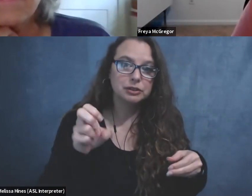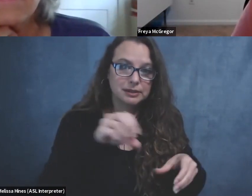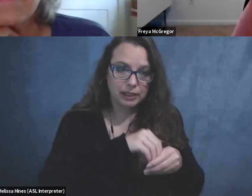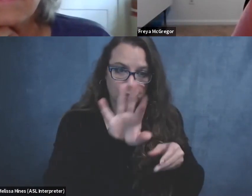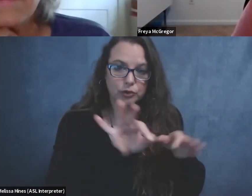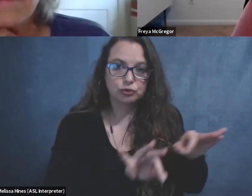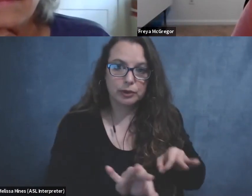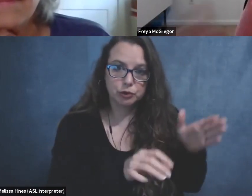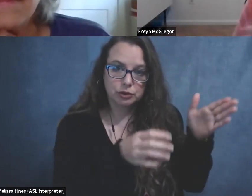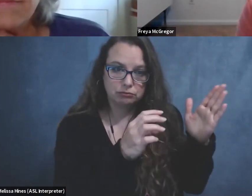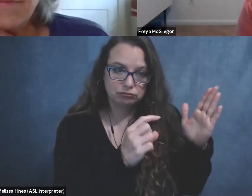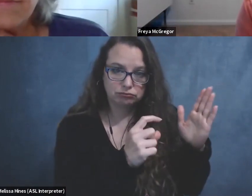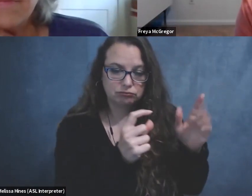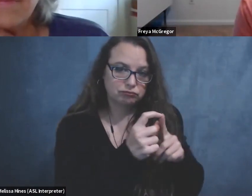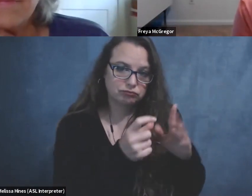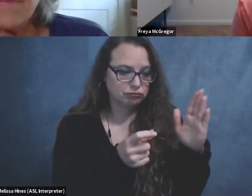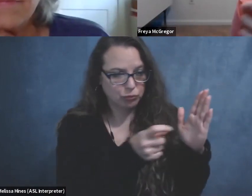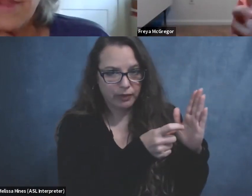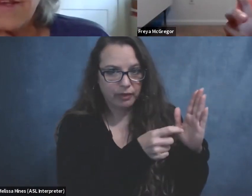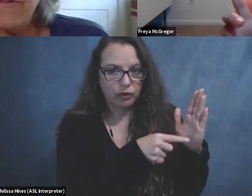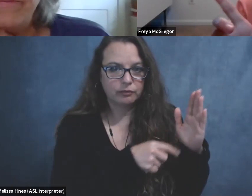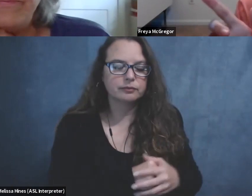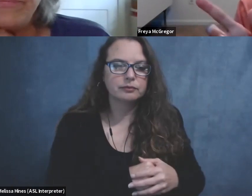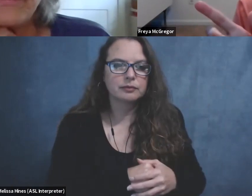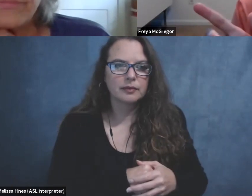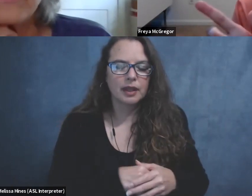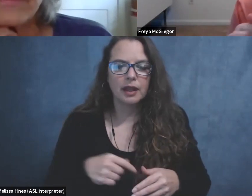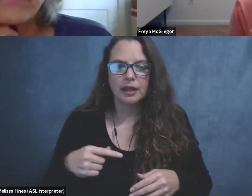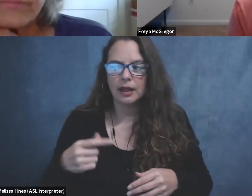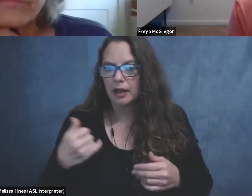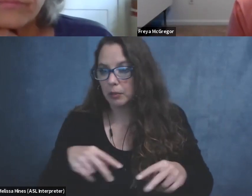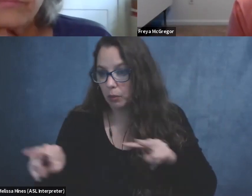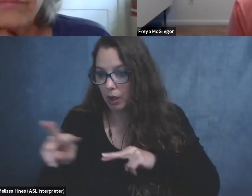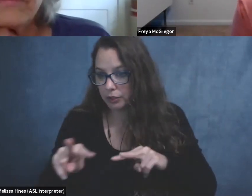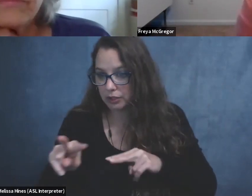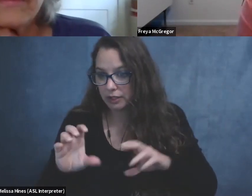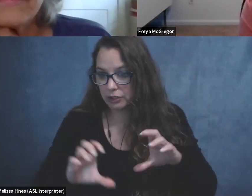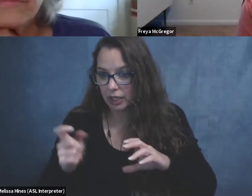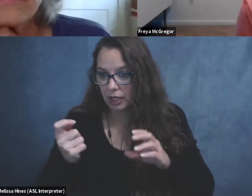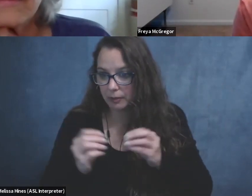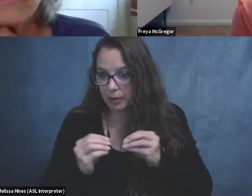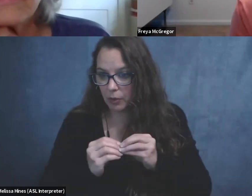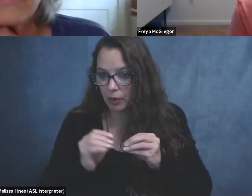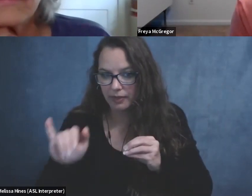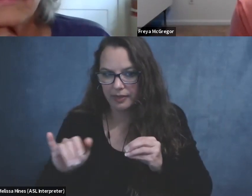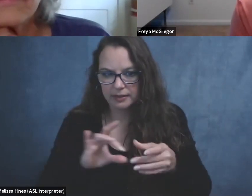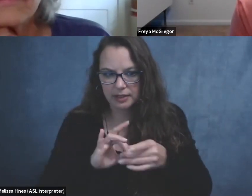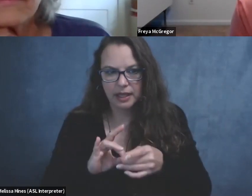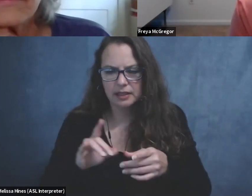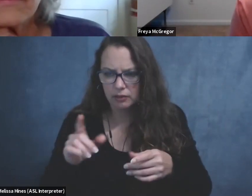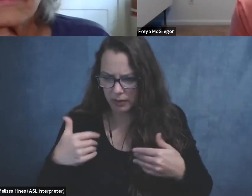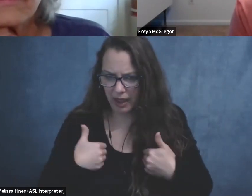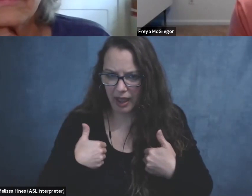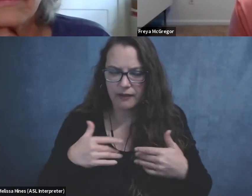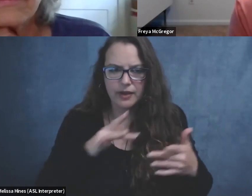Yeah. Yeah. Um, someone else, and now I'm kind of watching the chat a little bit more. Someone else said, and this ties in, is there a network of disabled